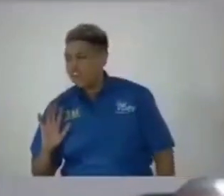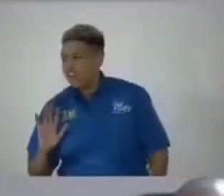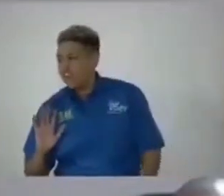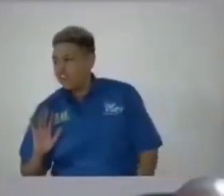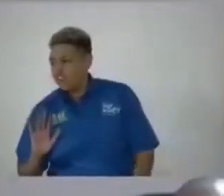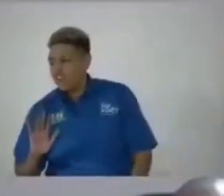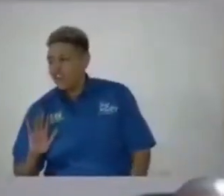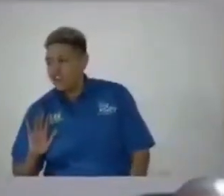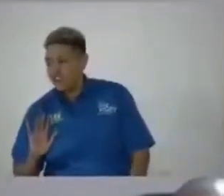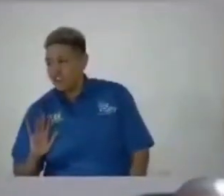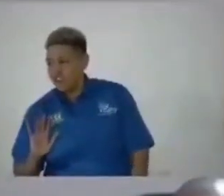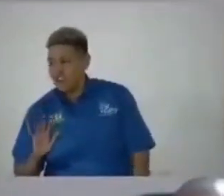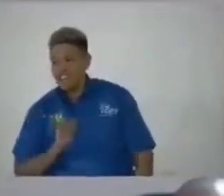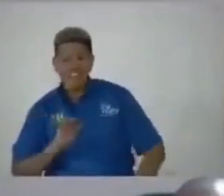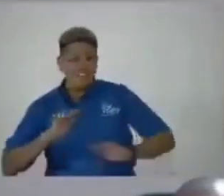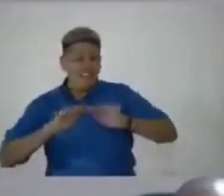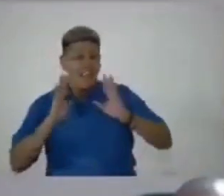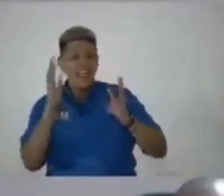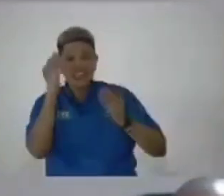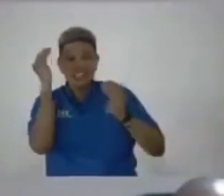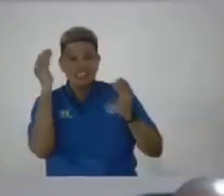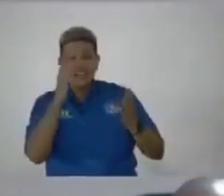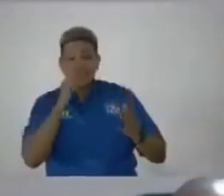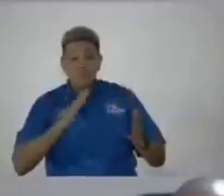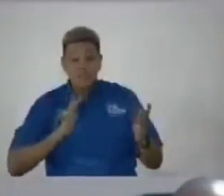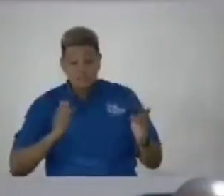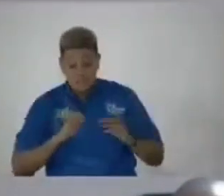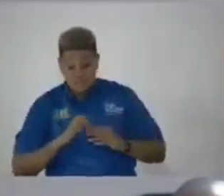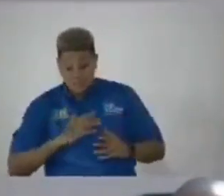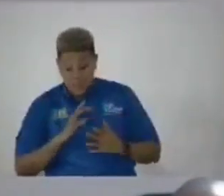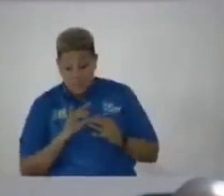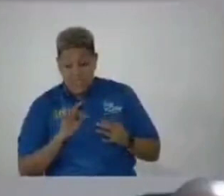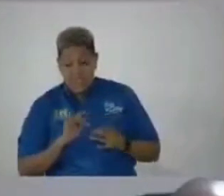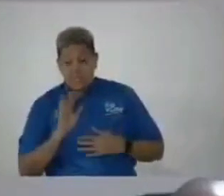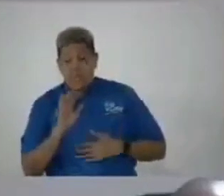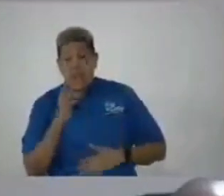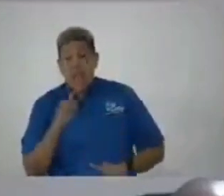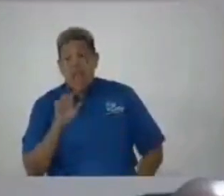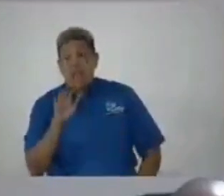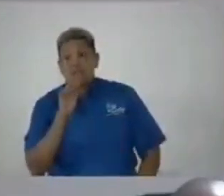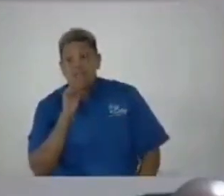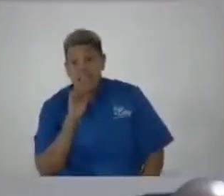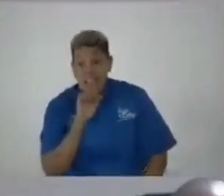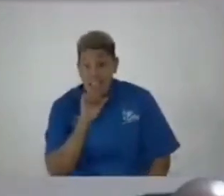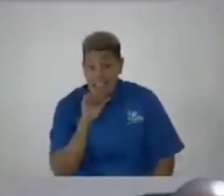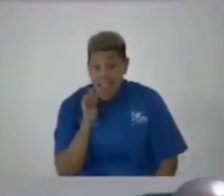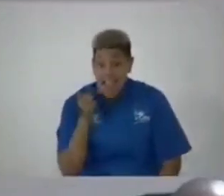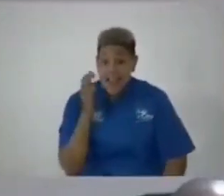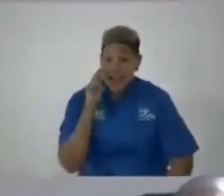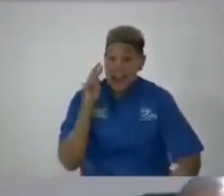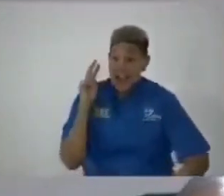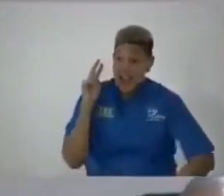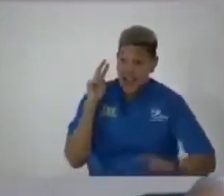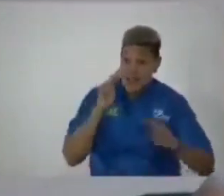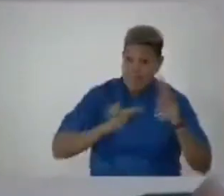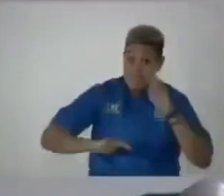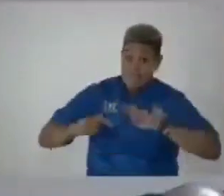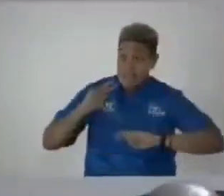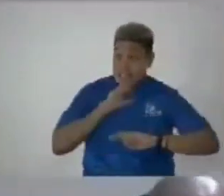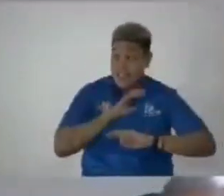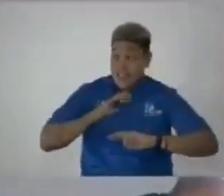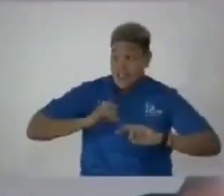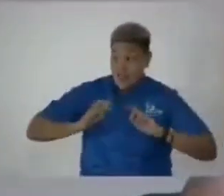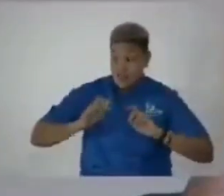I have clearly said, Madam Speaker, in my statement, that any oversight of the commission should not